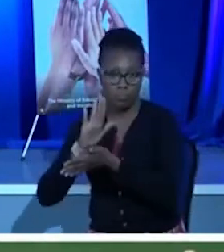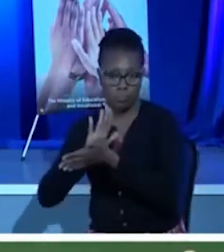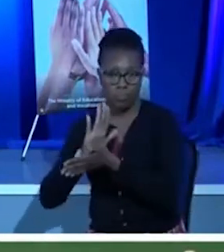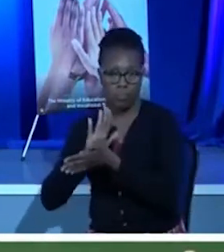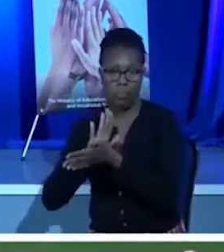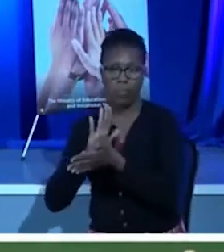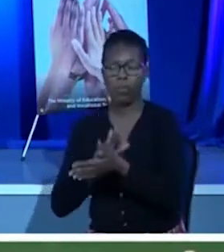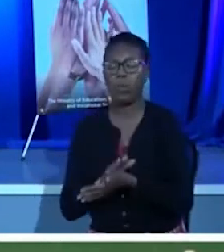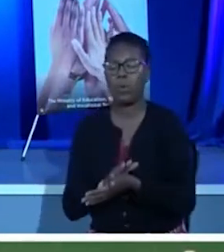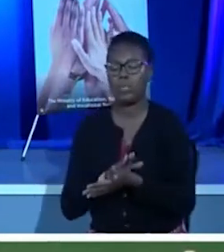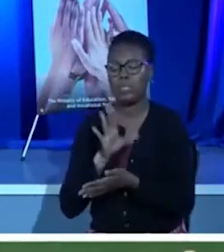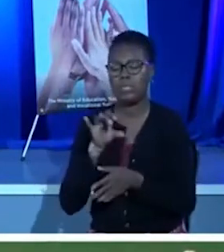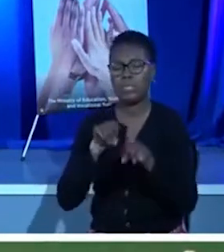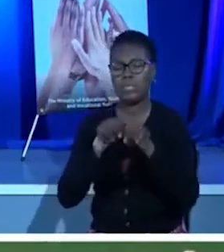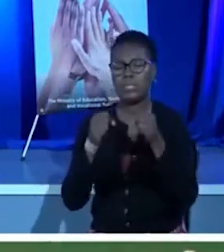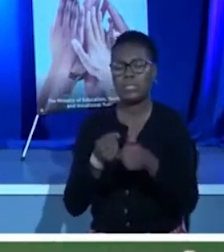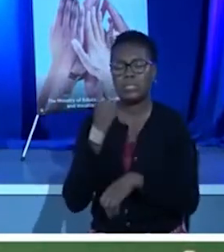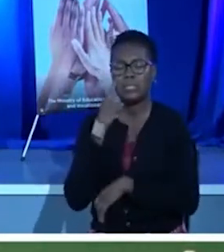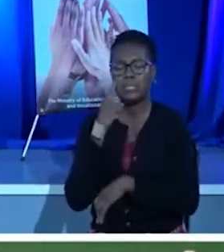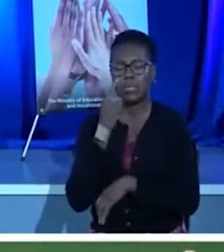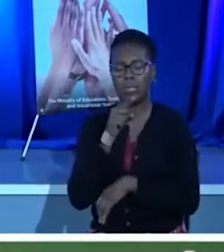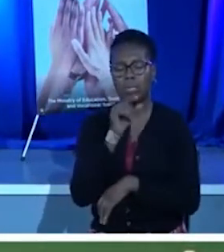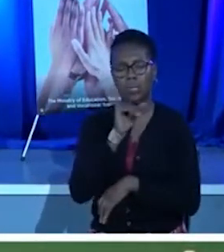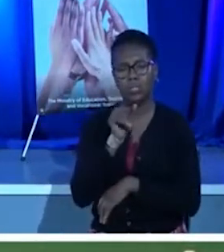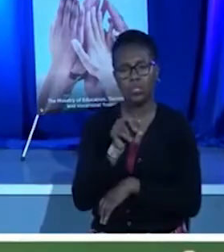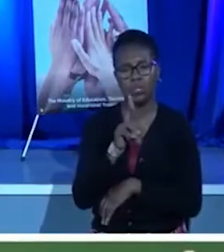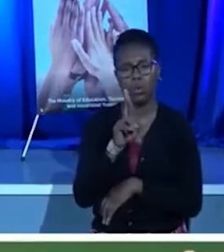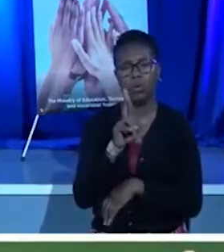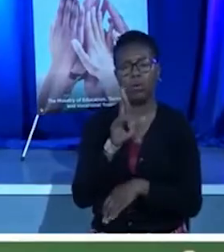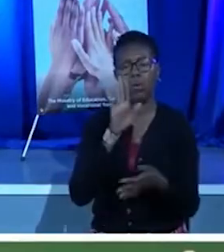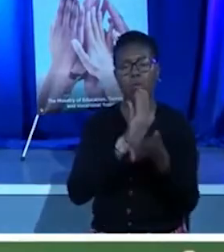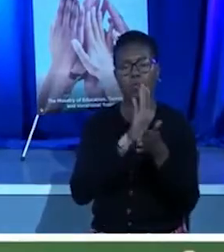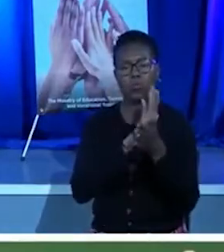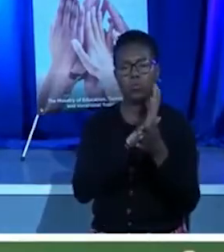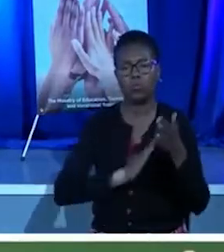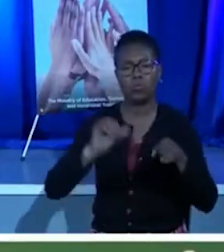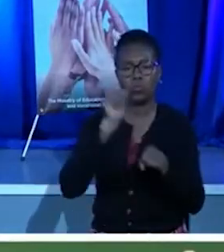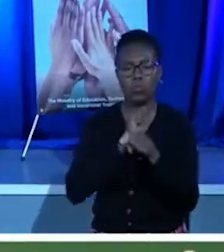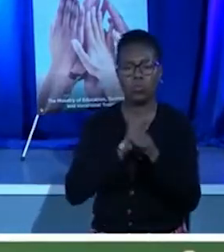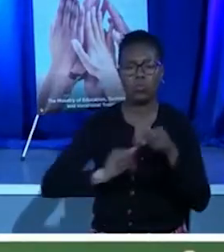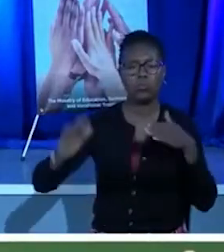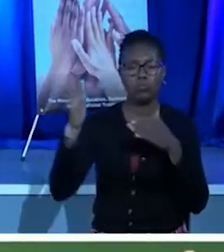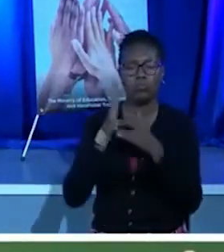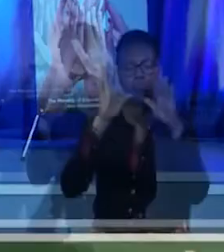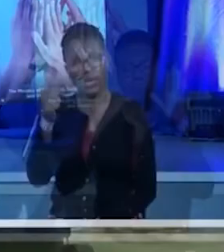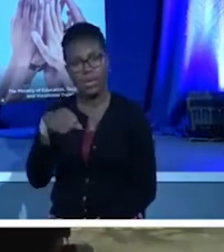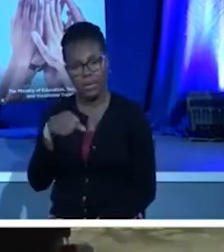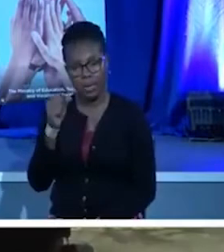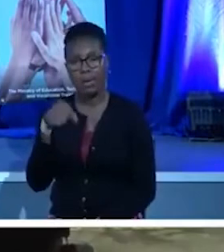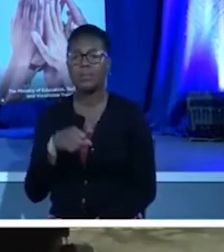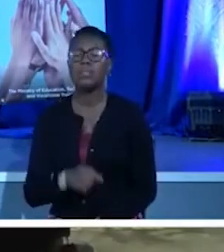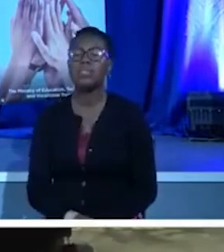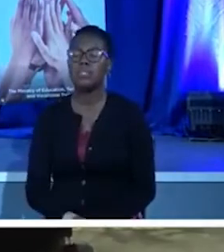appellate system in terms of which of the Junior Academies would be most comfortable for the child to be assigned to. The